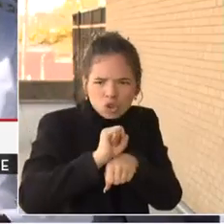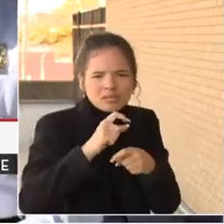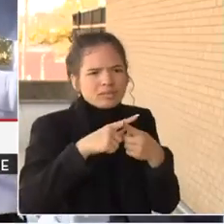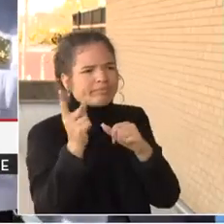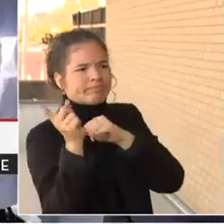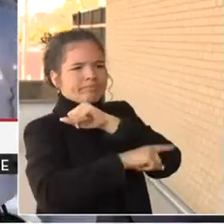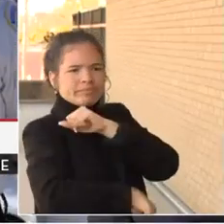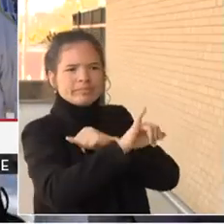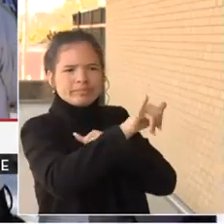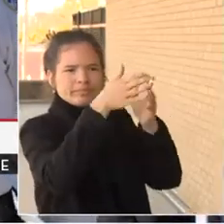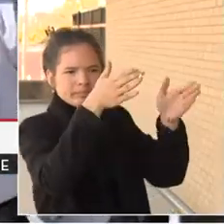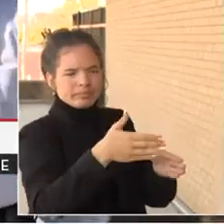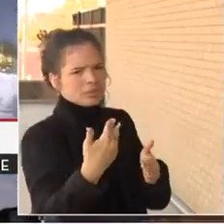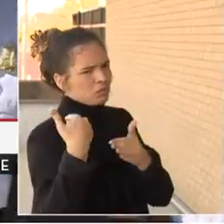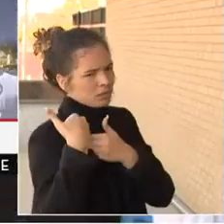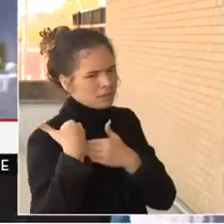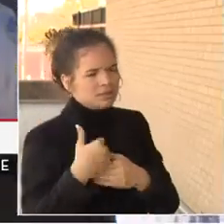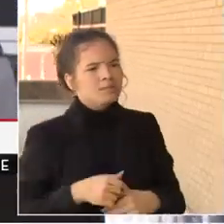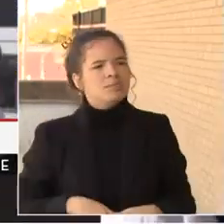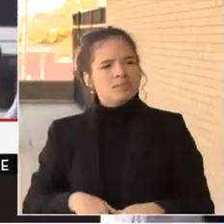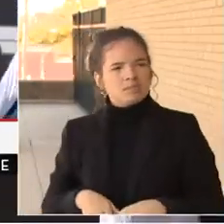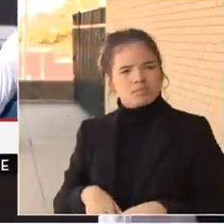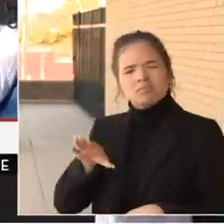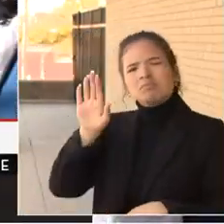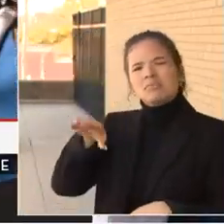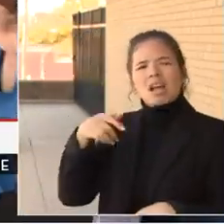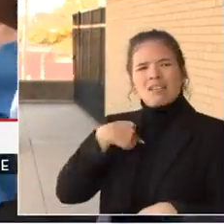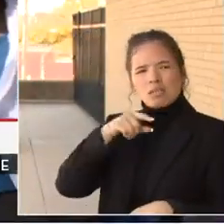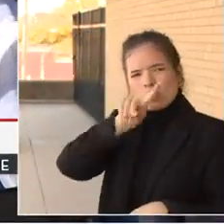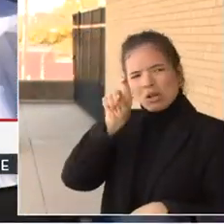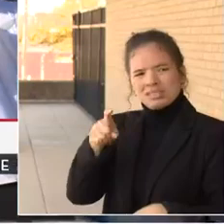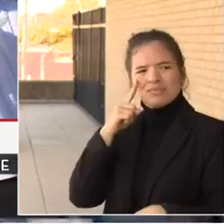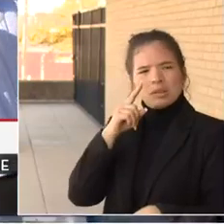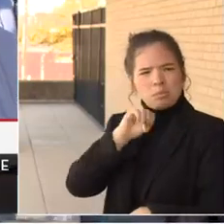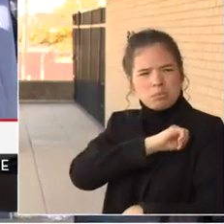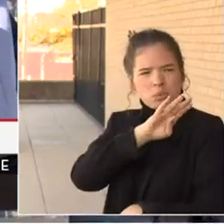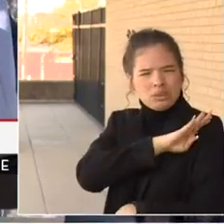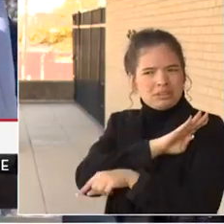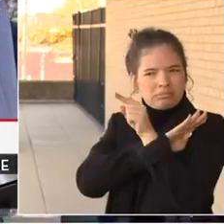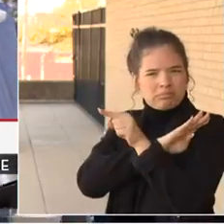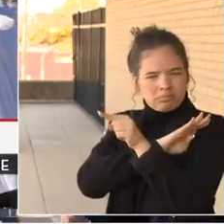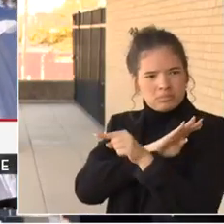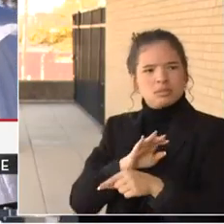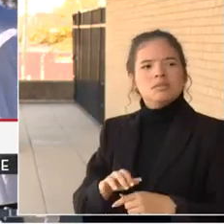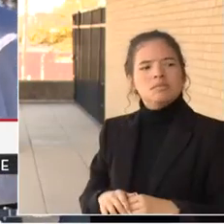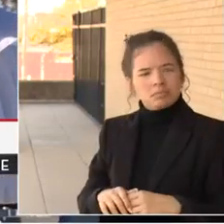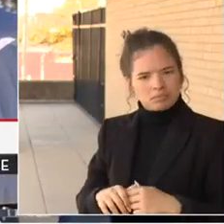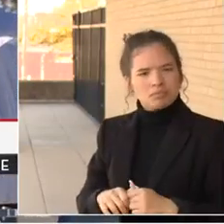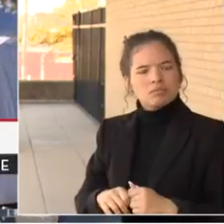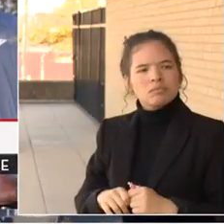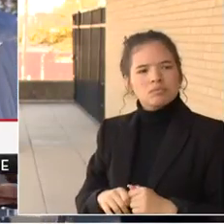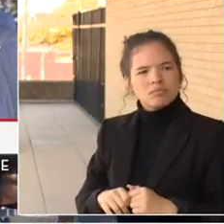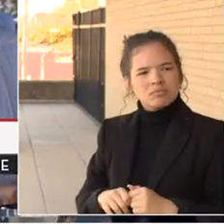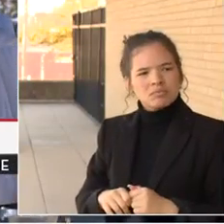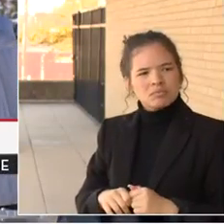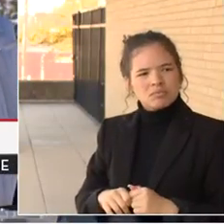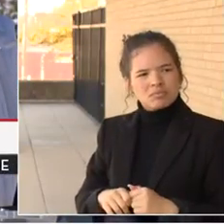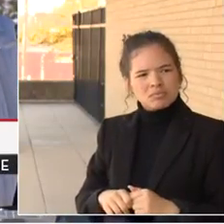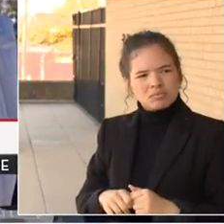Thank you. Mayor, a question for you as well. You were saying basically that you don't support